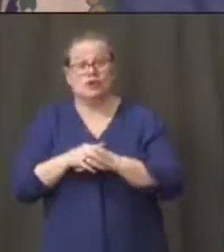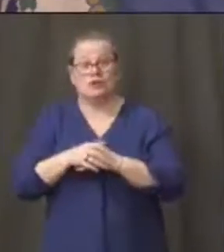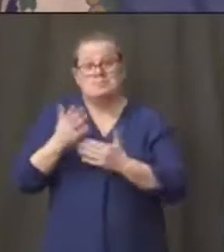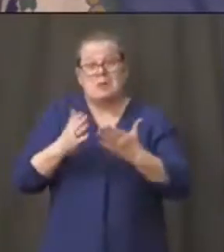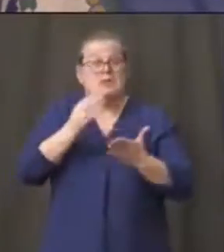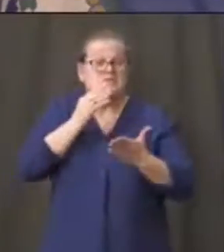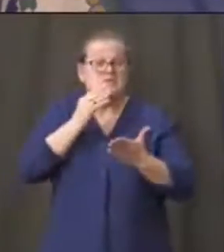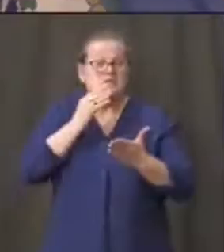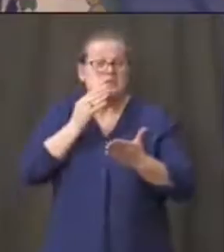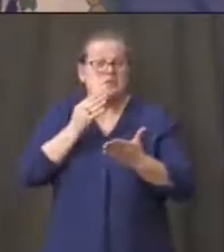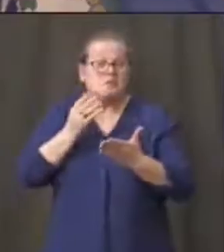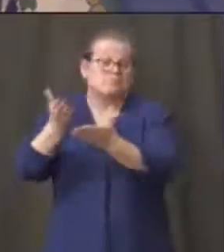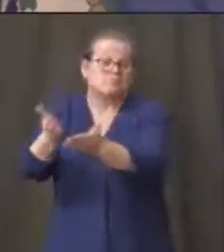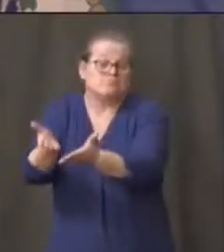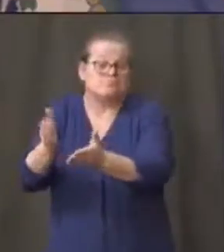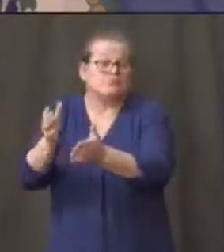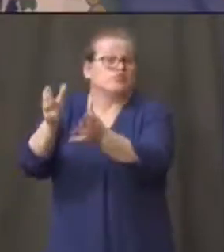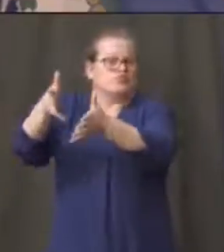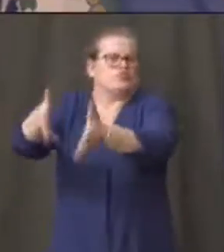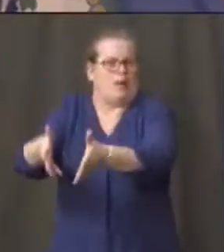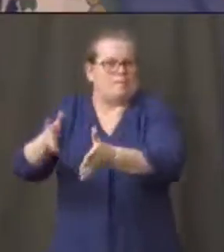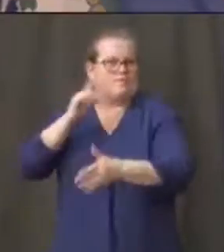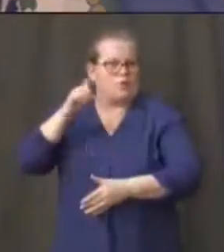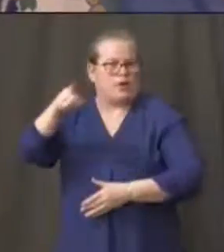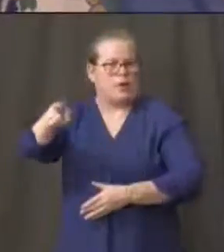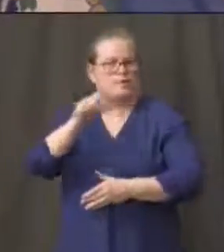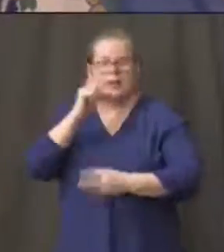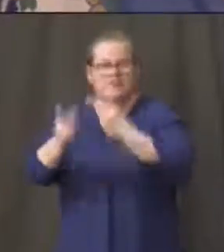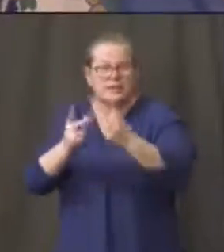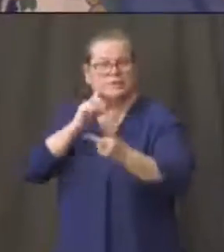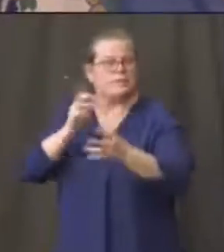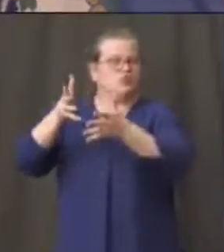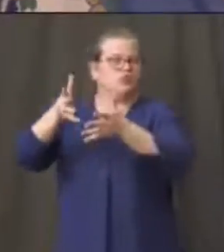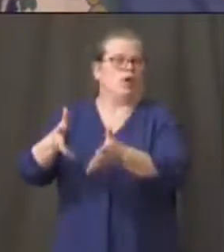don't have to go visit and we're going to get through this together thank you everybody